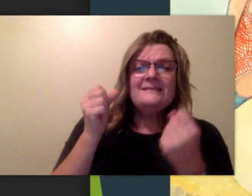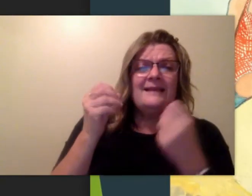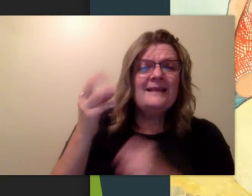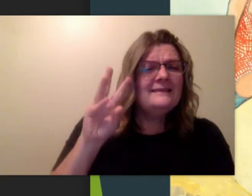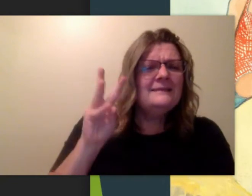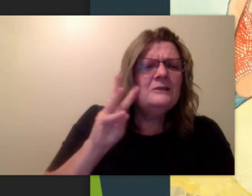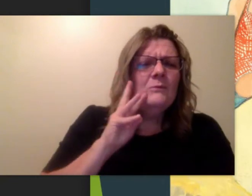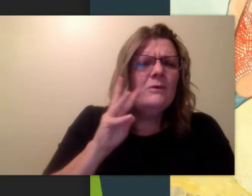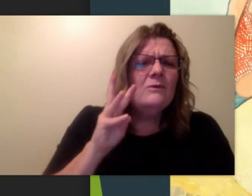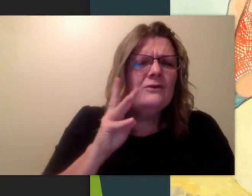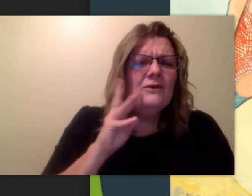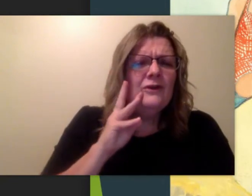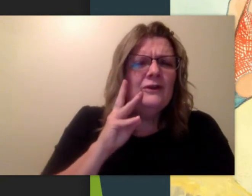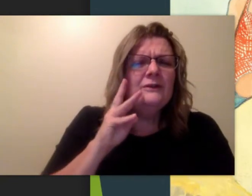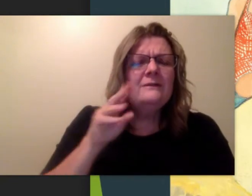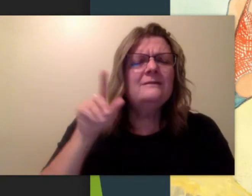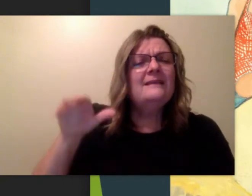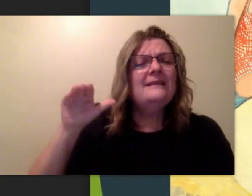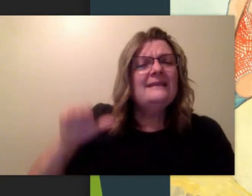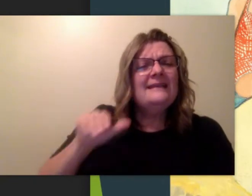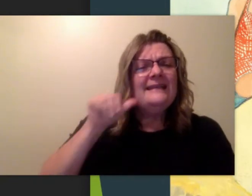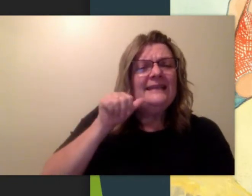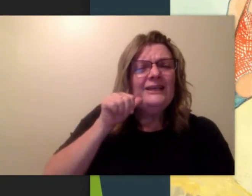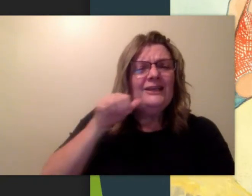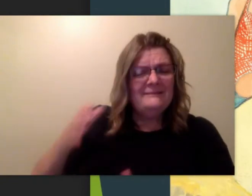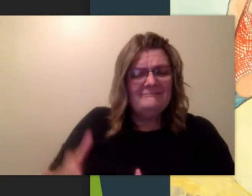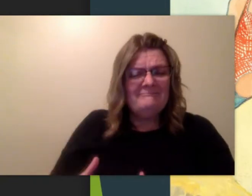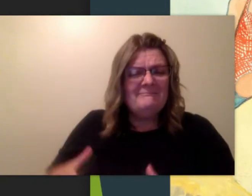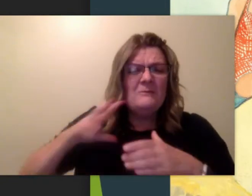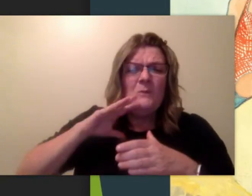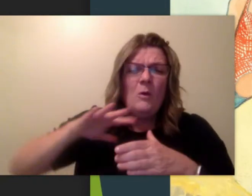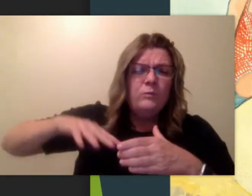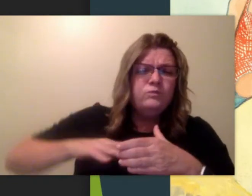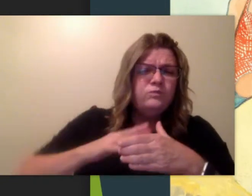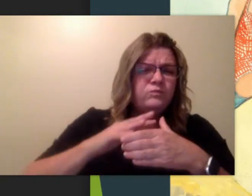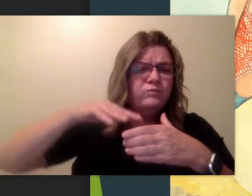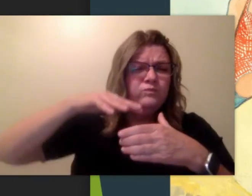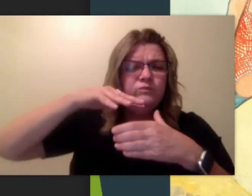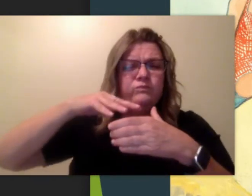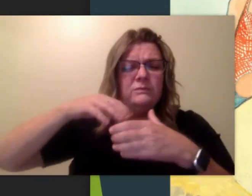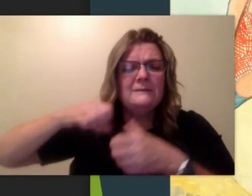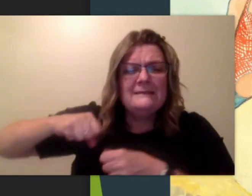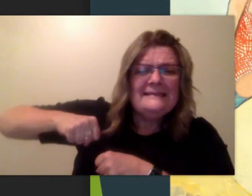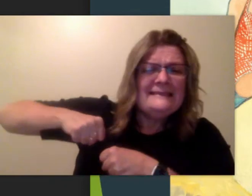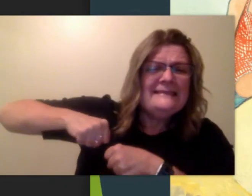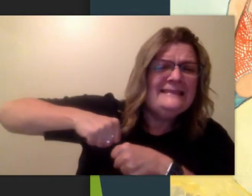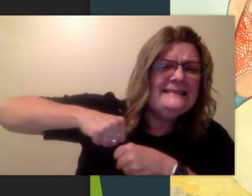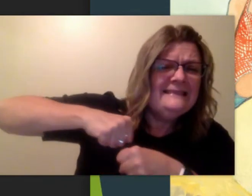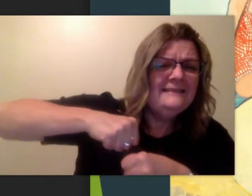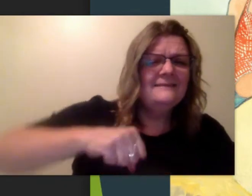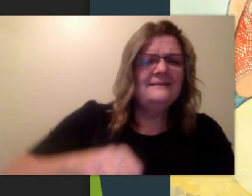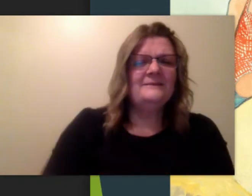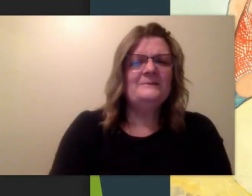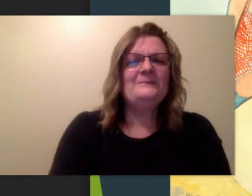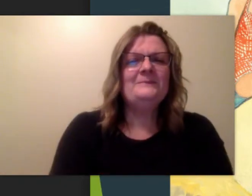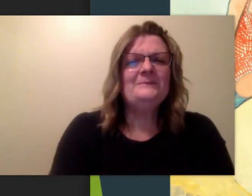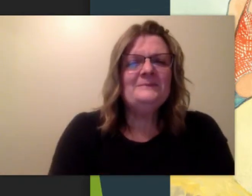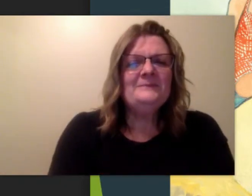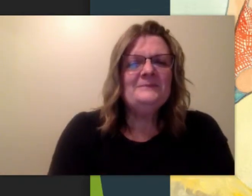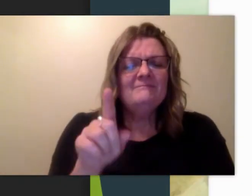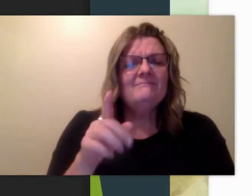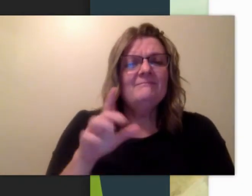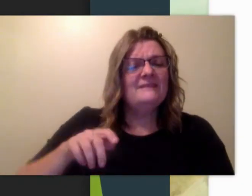And the mom's signing water to her daughter. And the girl's picking up a big bucket of water and carrying it over.